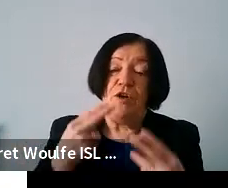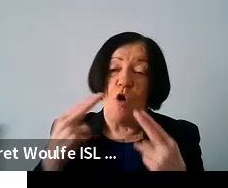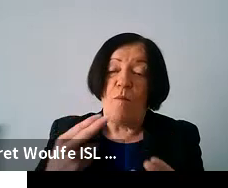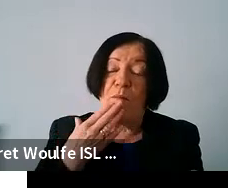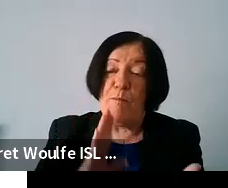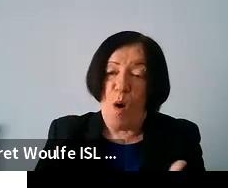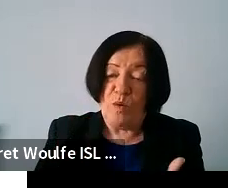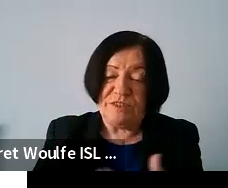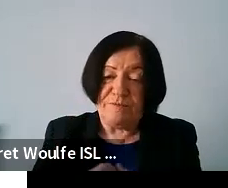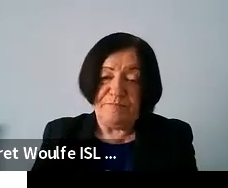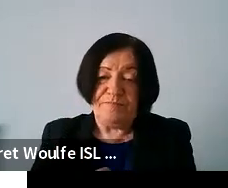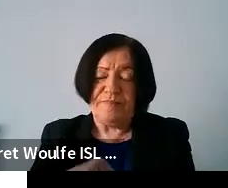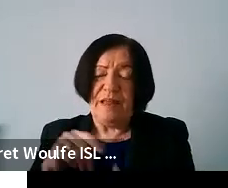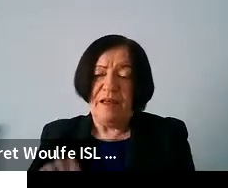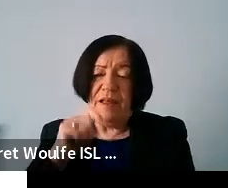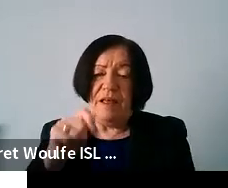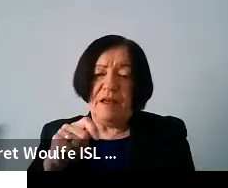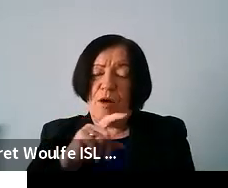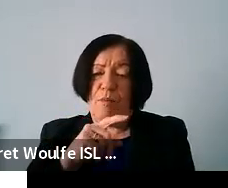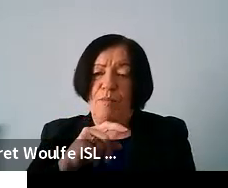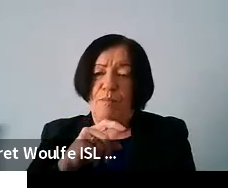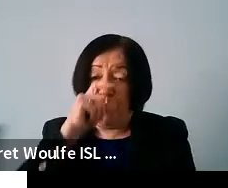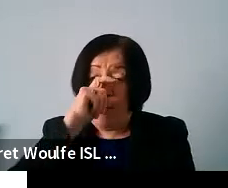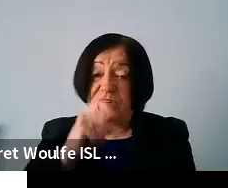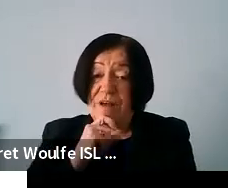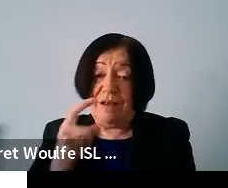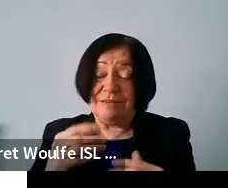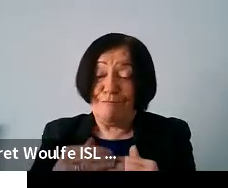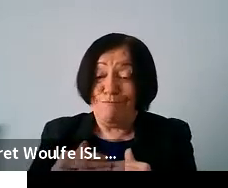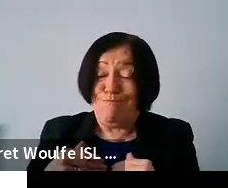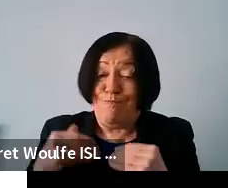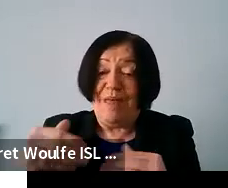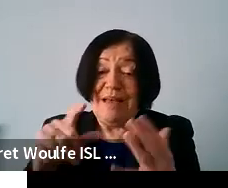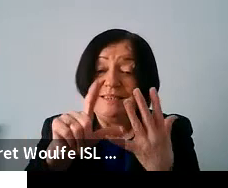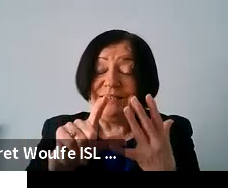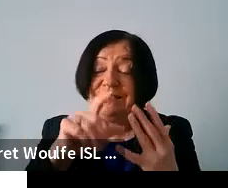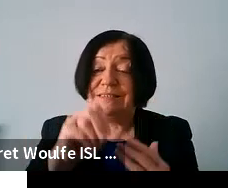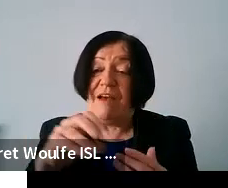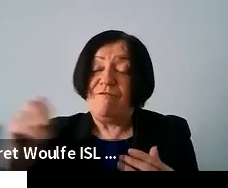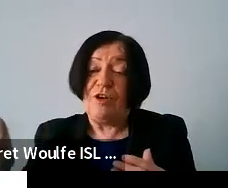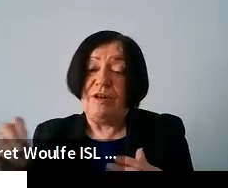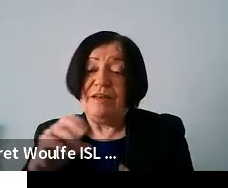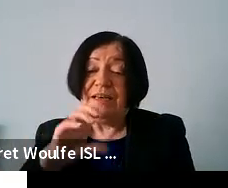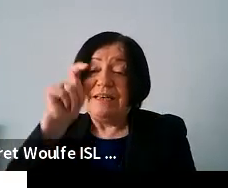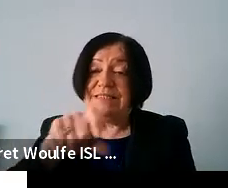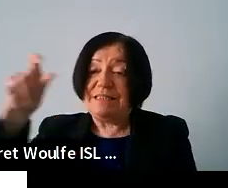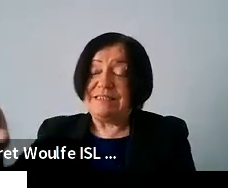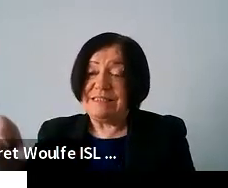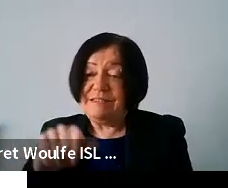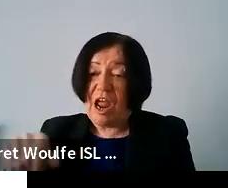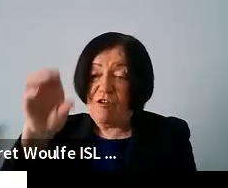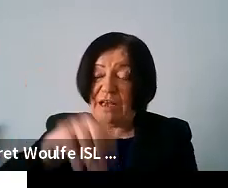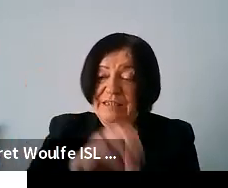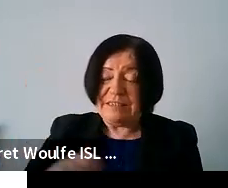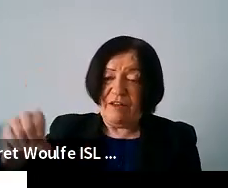um and then i think portugal has gone beyond that again it has 700 uh what are called citizen spots so